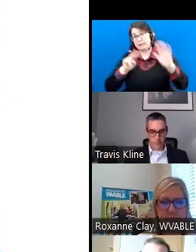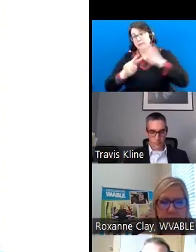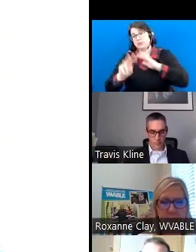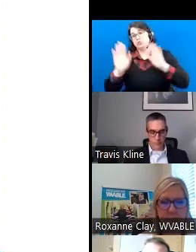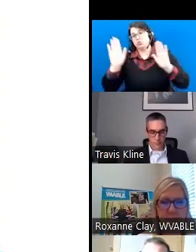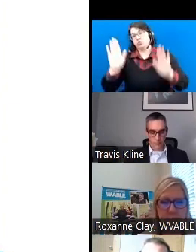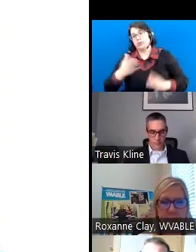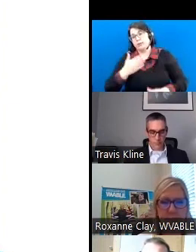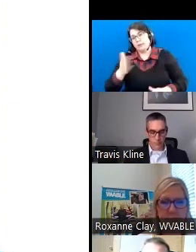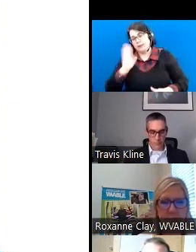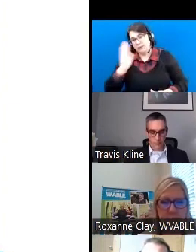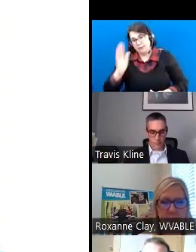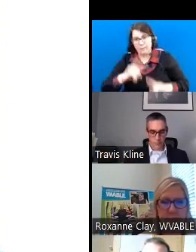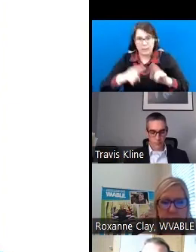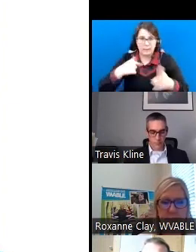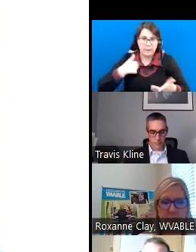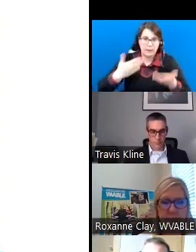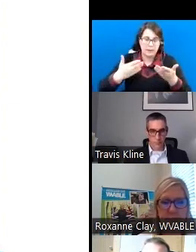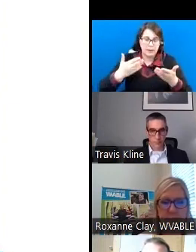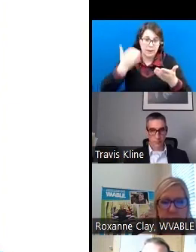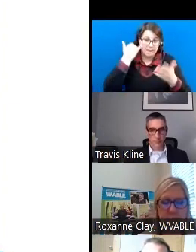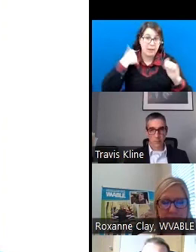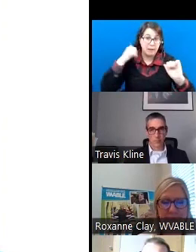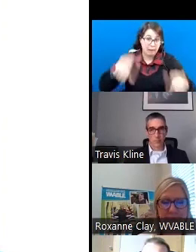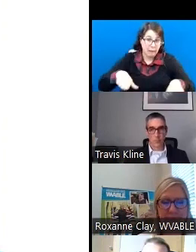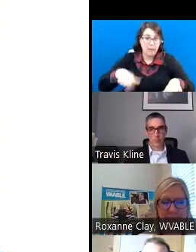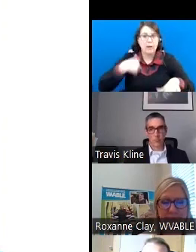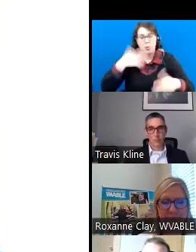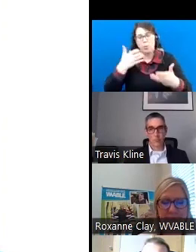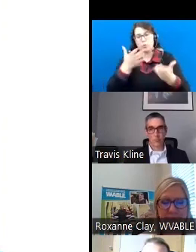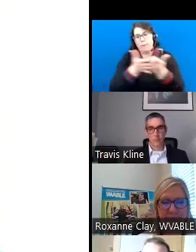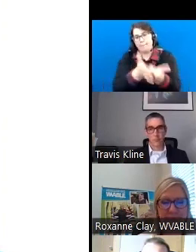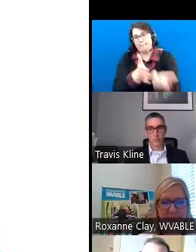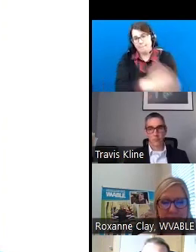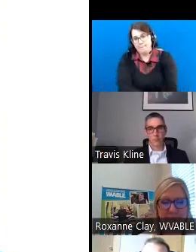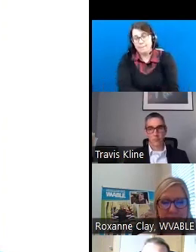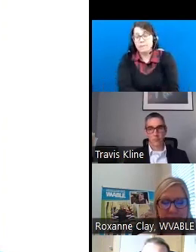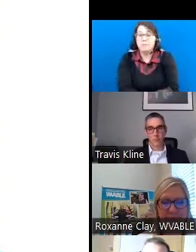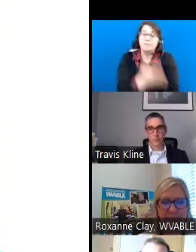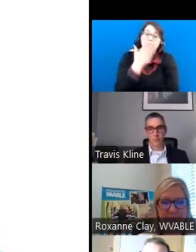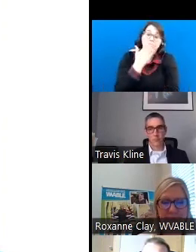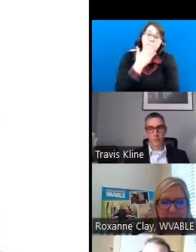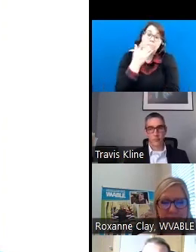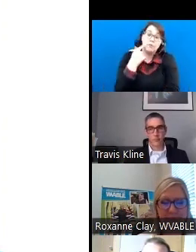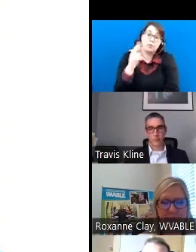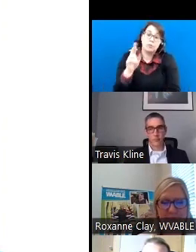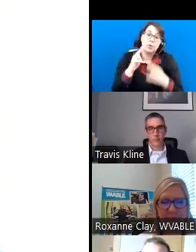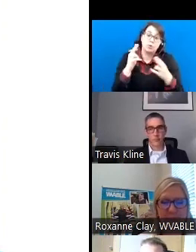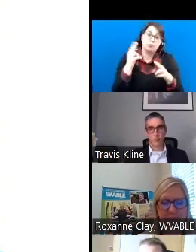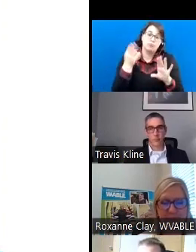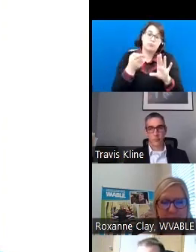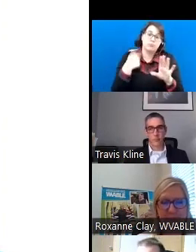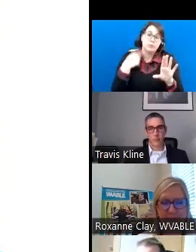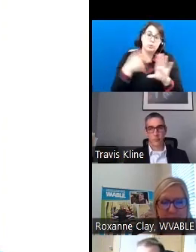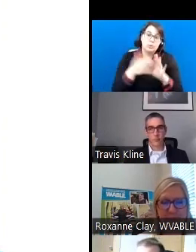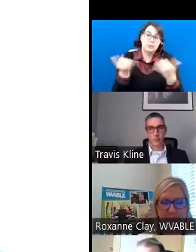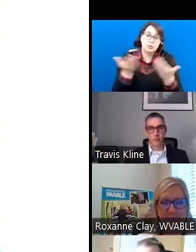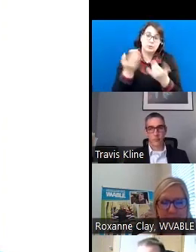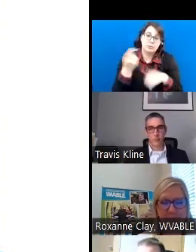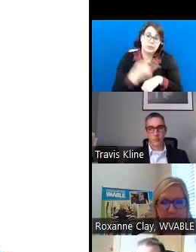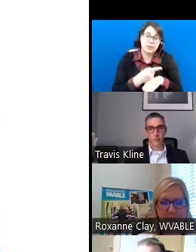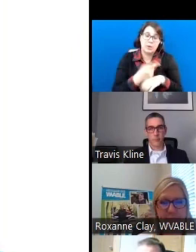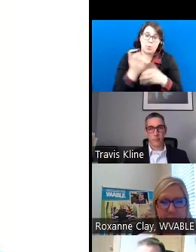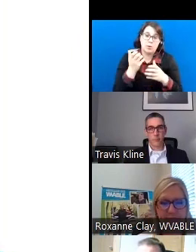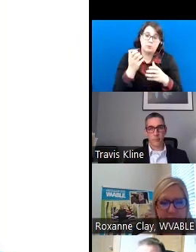however, I might be able to help, I really would like to do that, but thank you very much for the privilege of being here and to be with